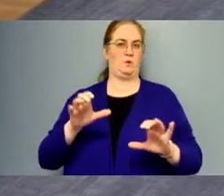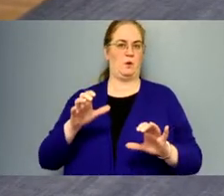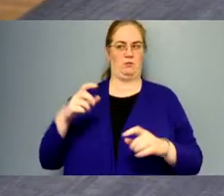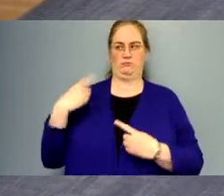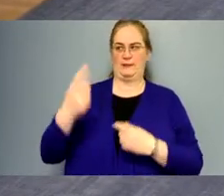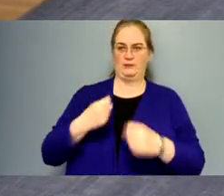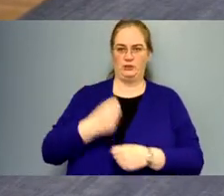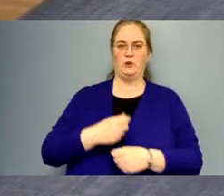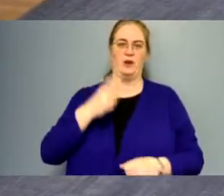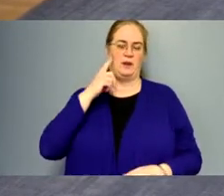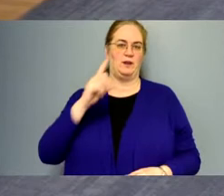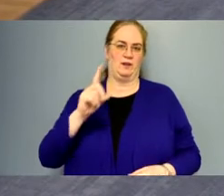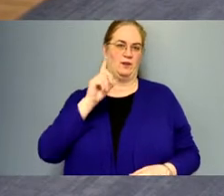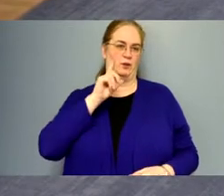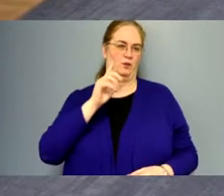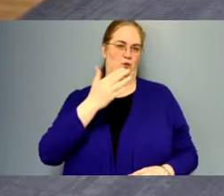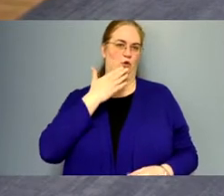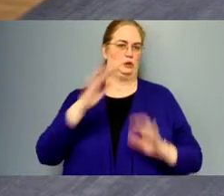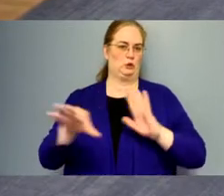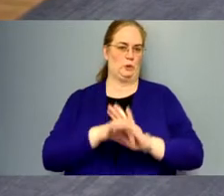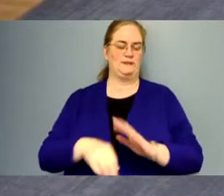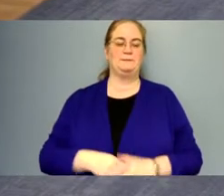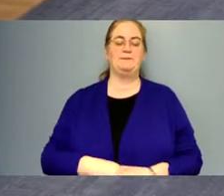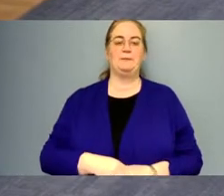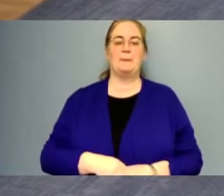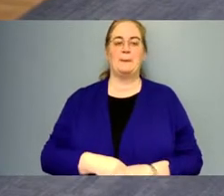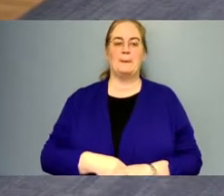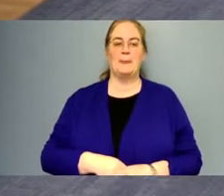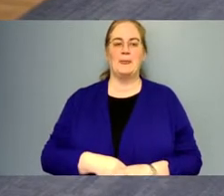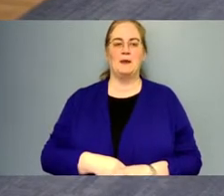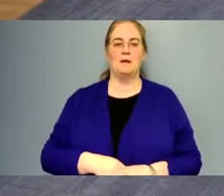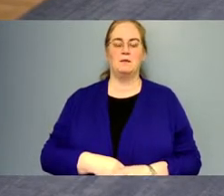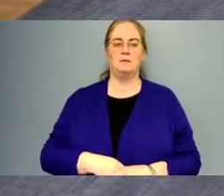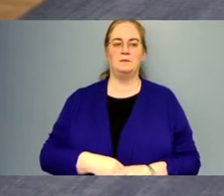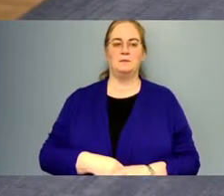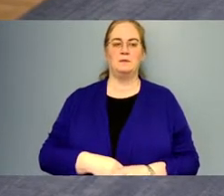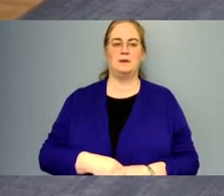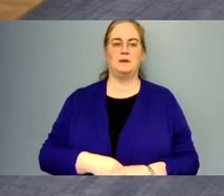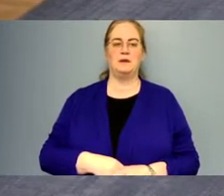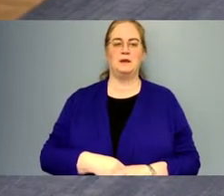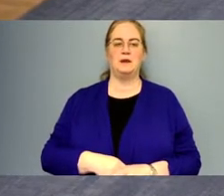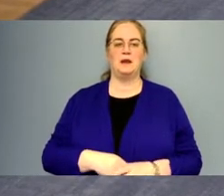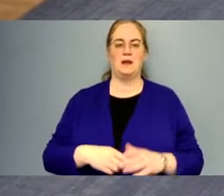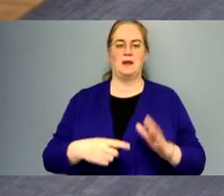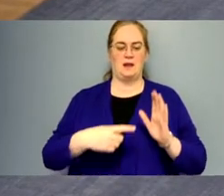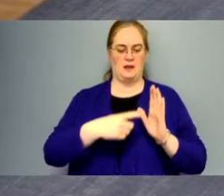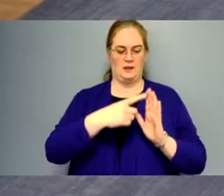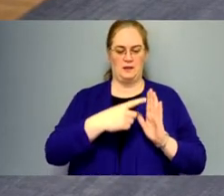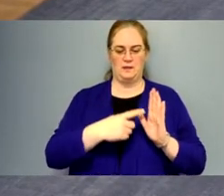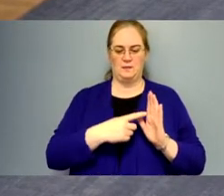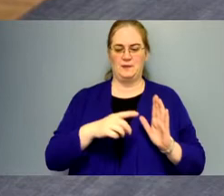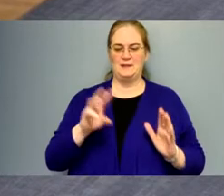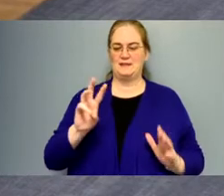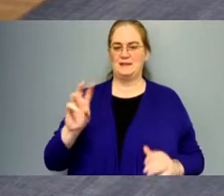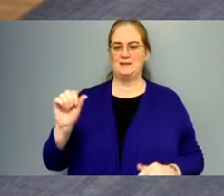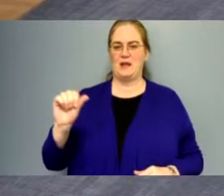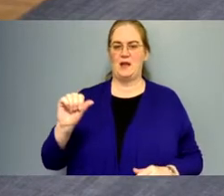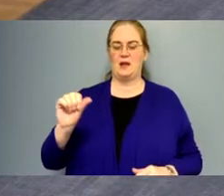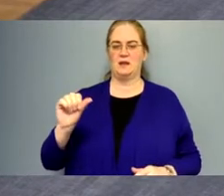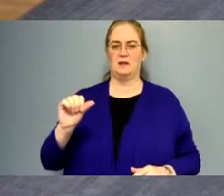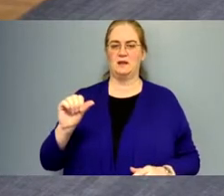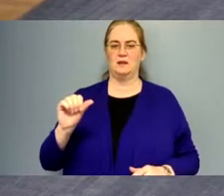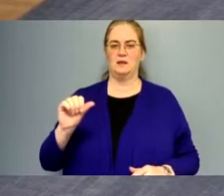year, and it's a, will be a good choice. Um, and item 6A, um,